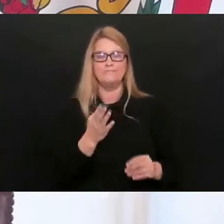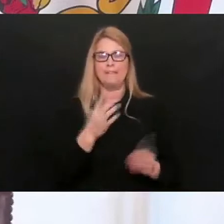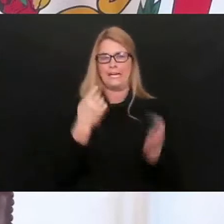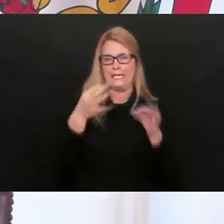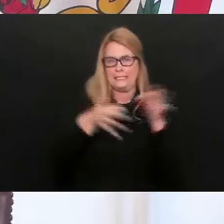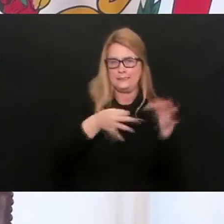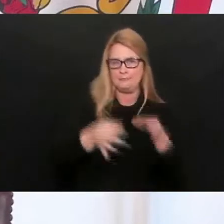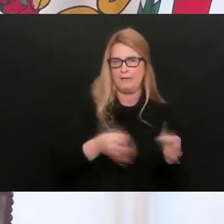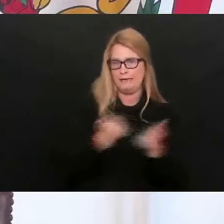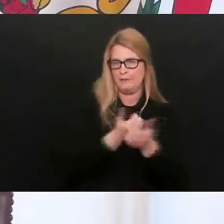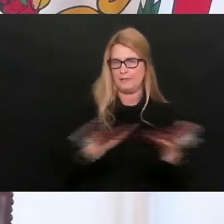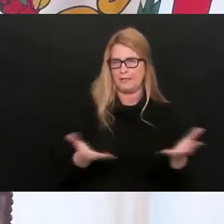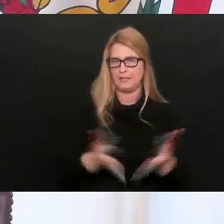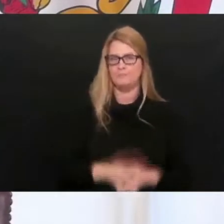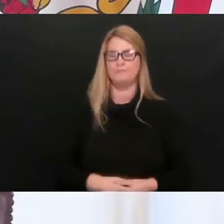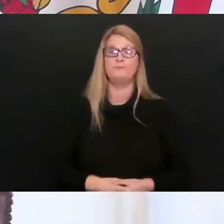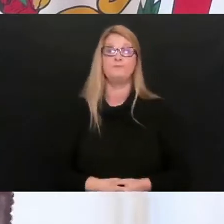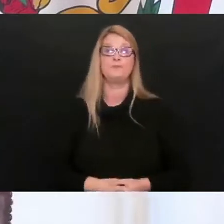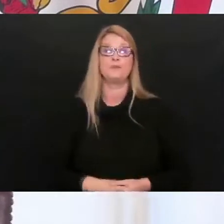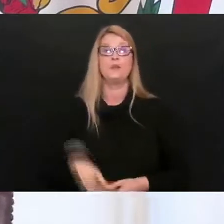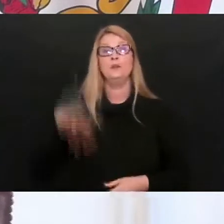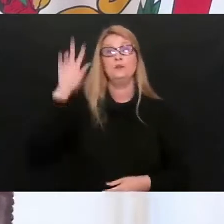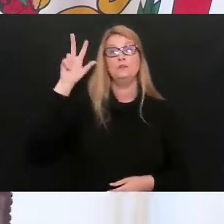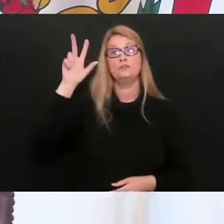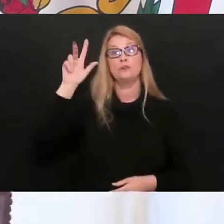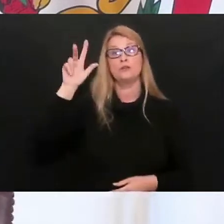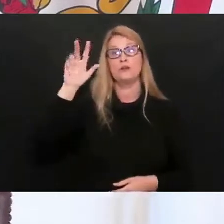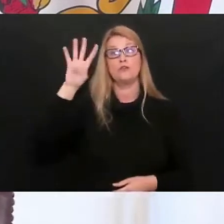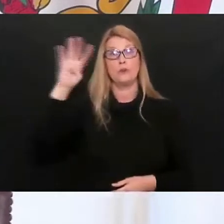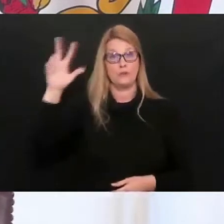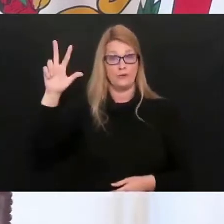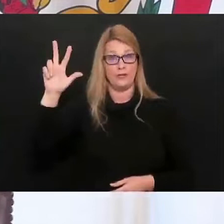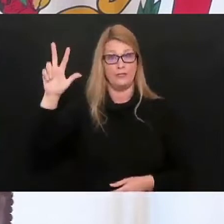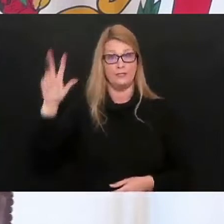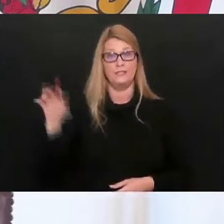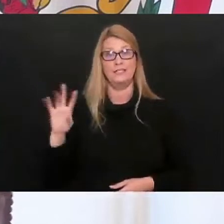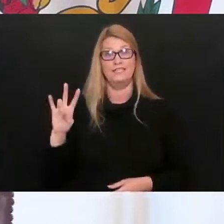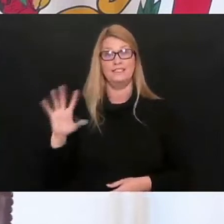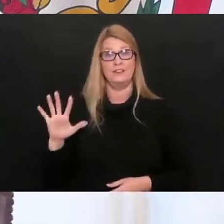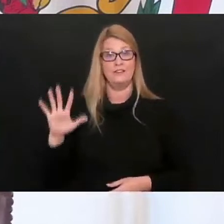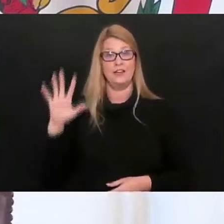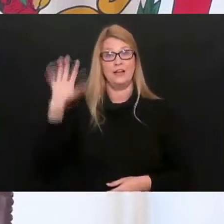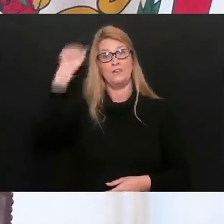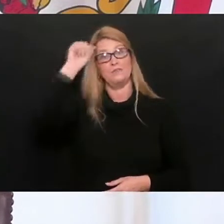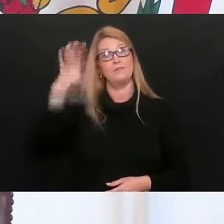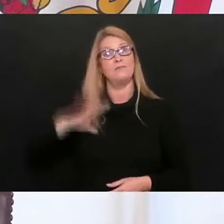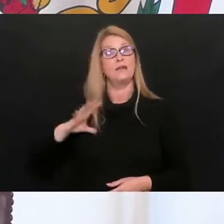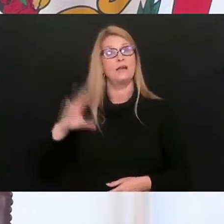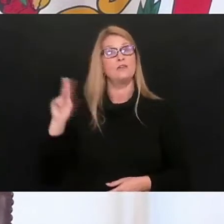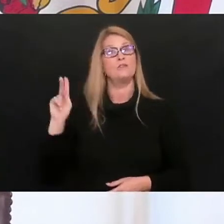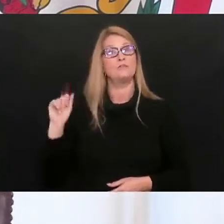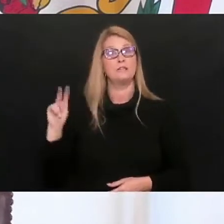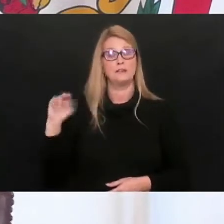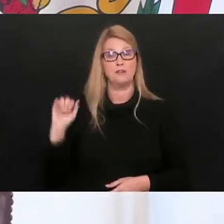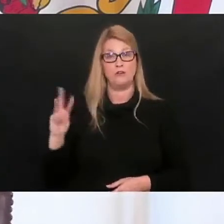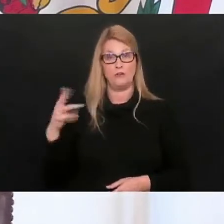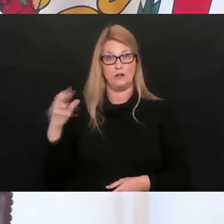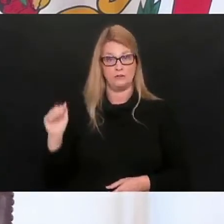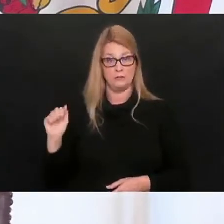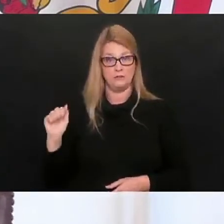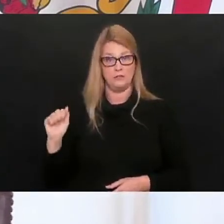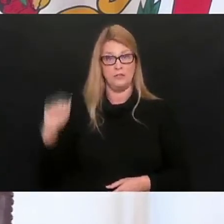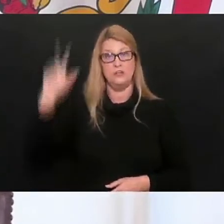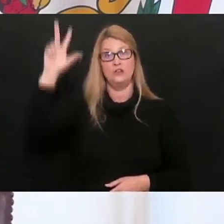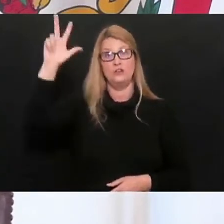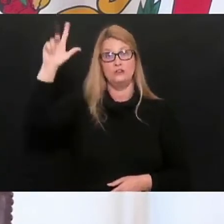you about all this. But our 2,343rd death is a 75-year-old male from Kanawha County, our